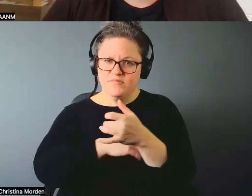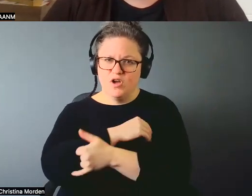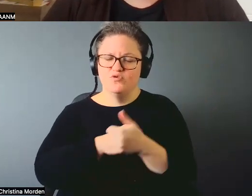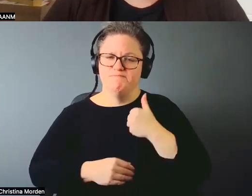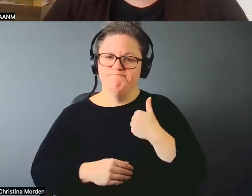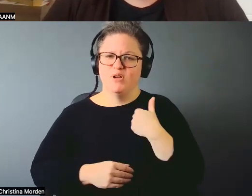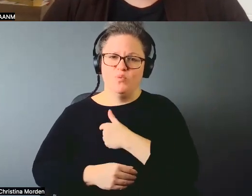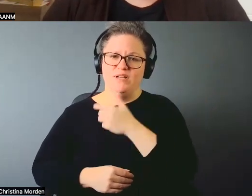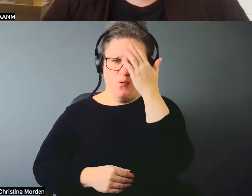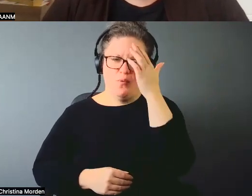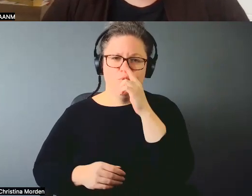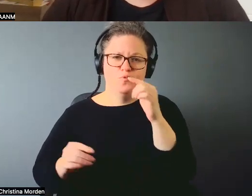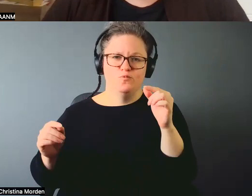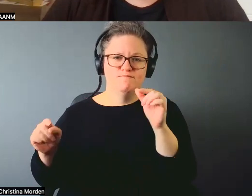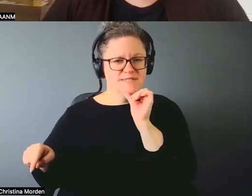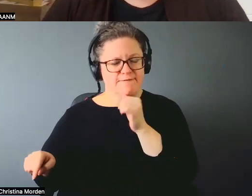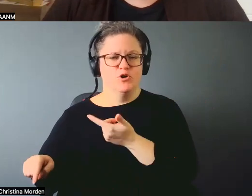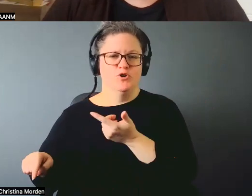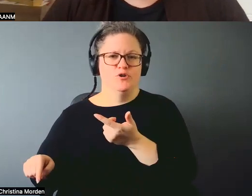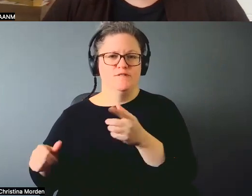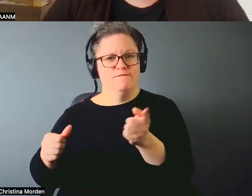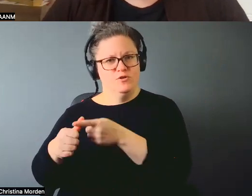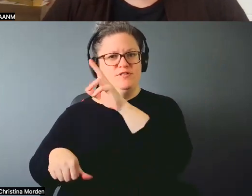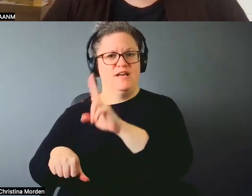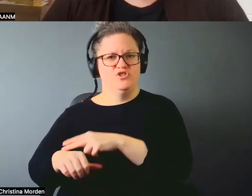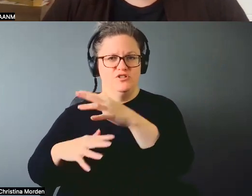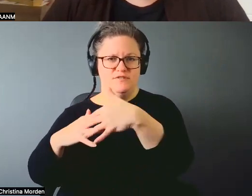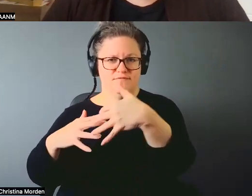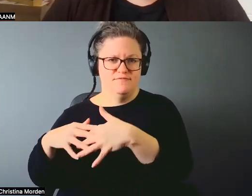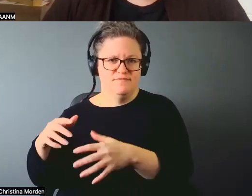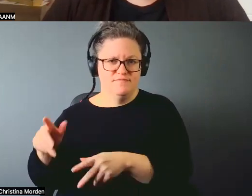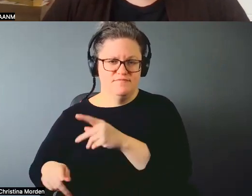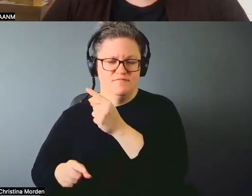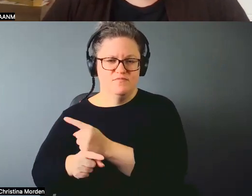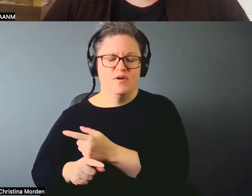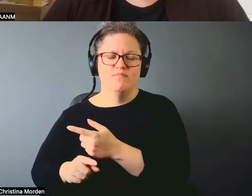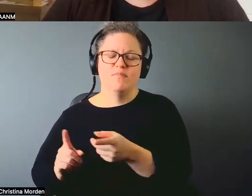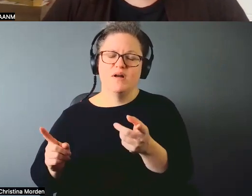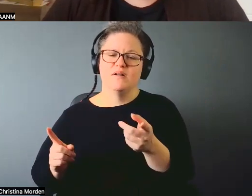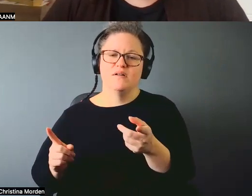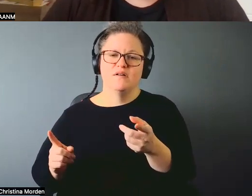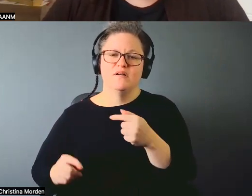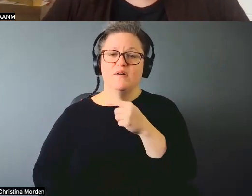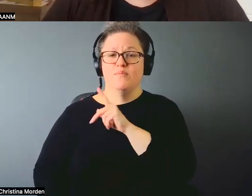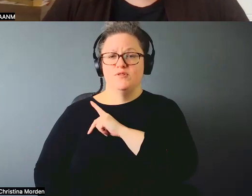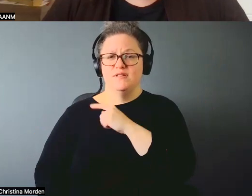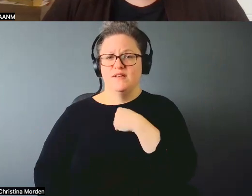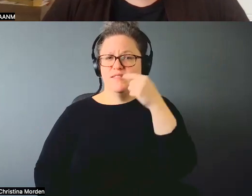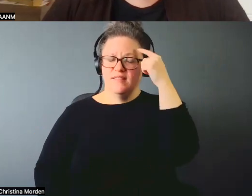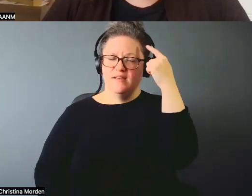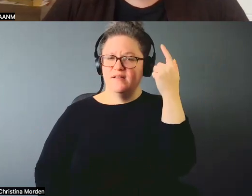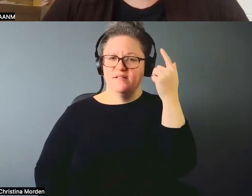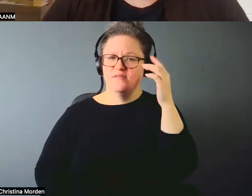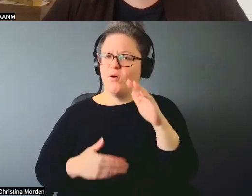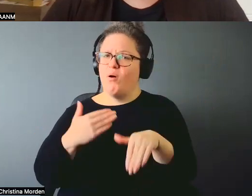that with First Nations. Right. But but I personally think everybody has has that to go